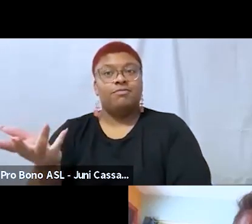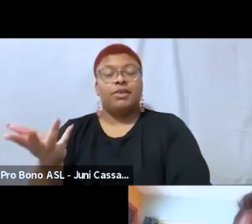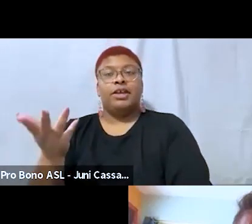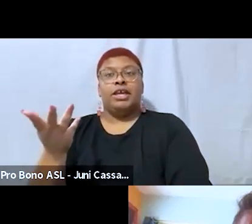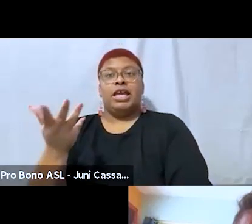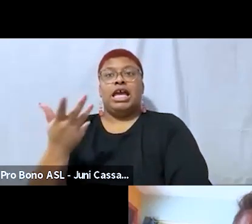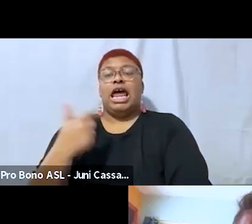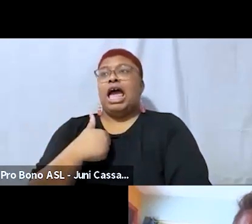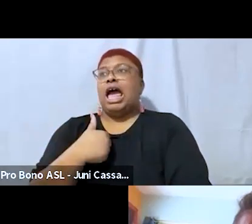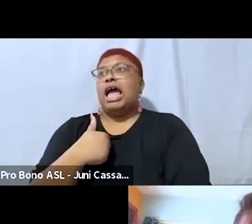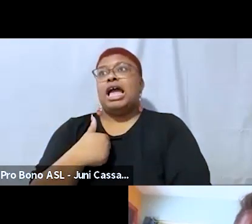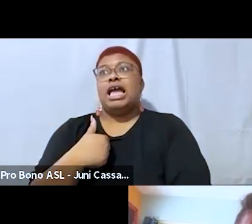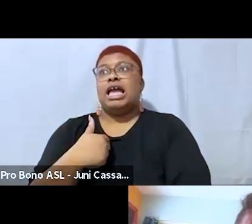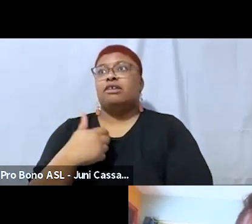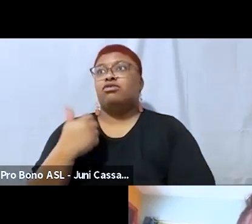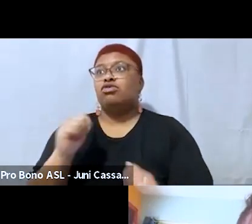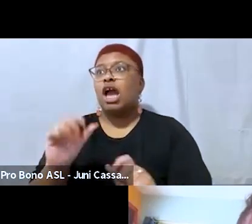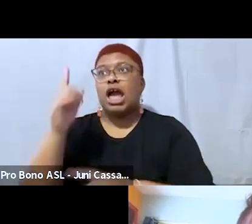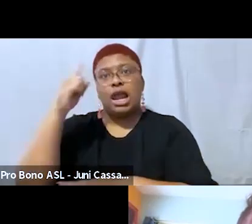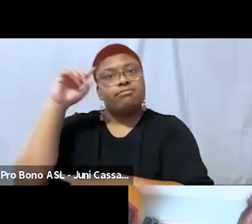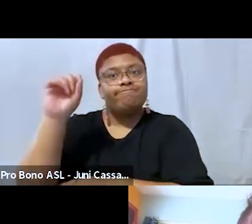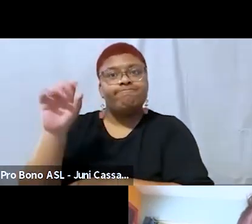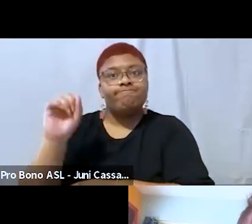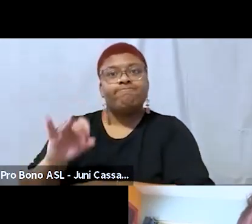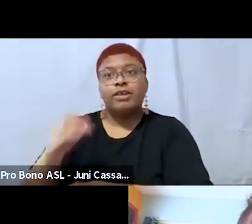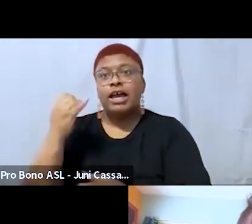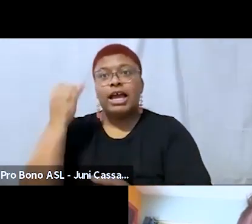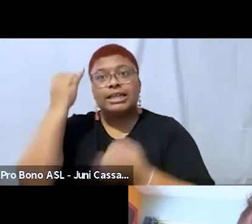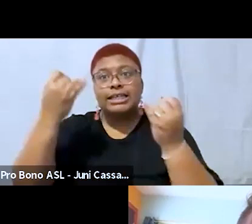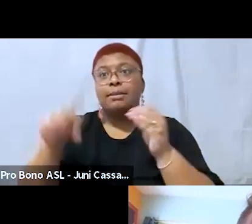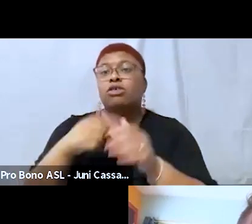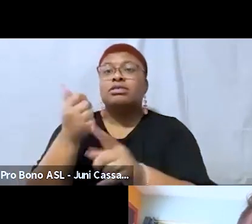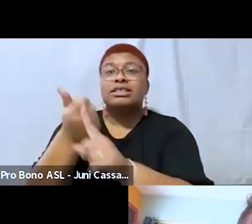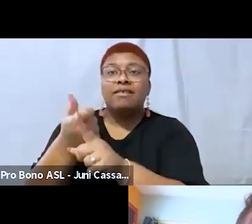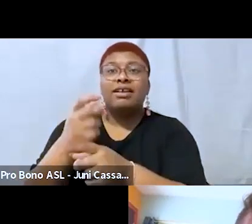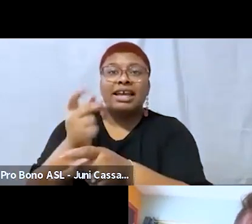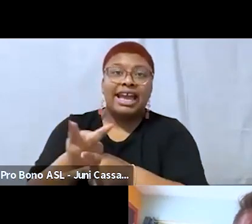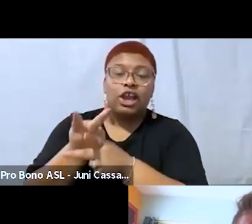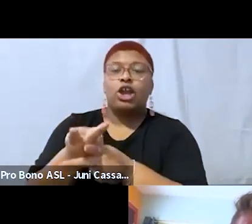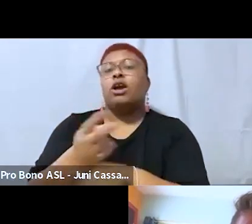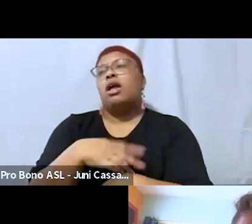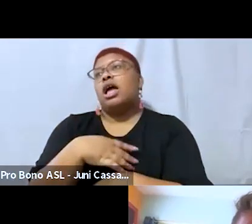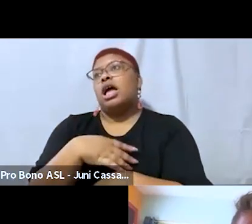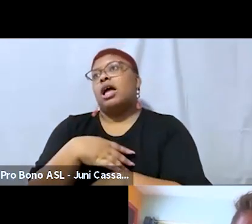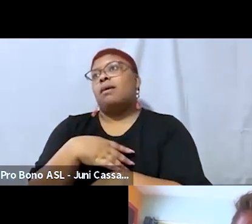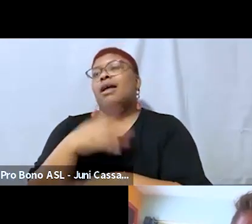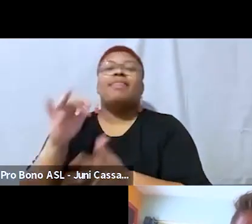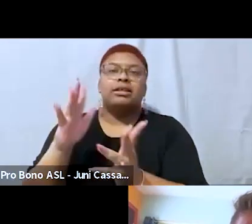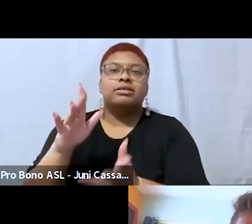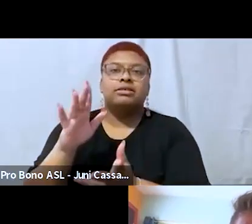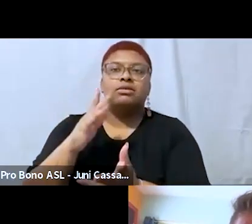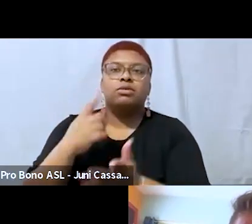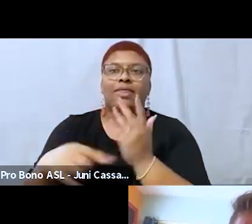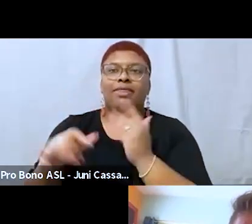you know ideas about how you know to do you know self-care or like specific types of self-care that's what secret space was all about it was